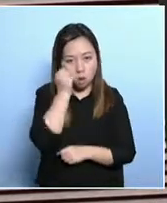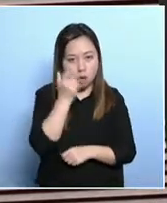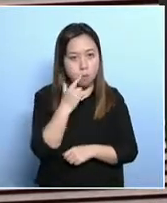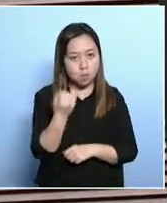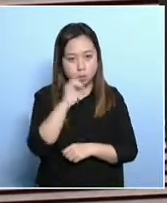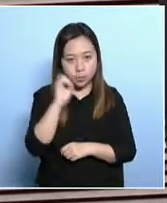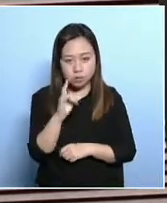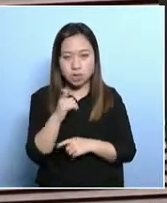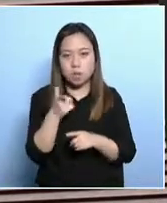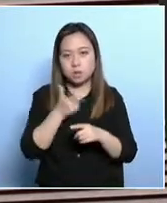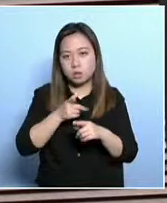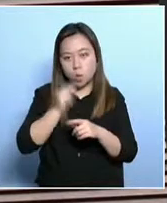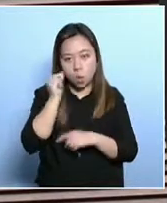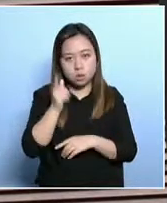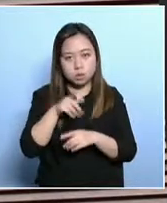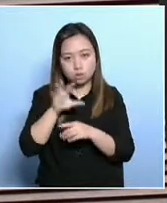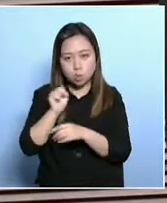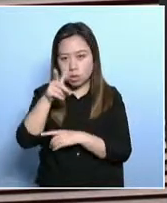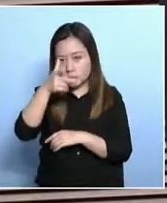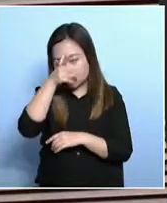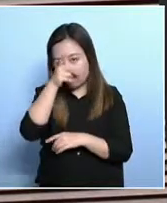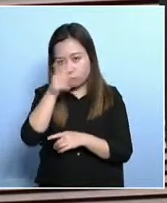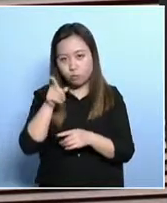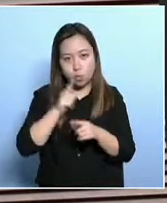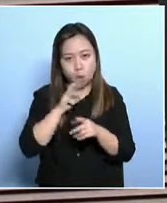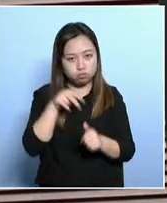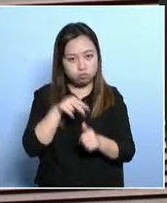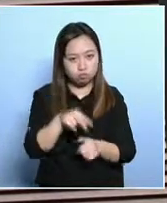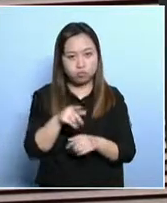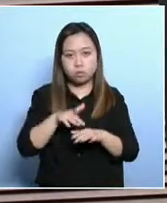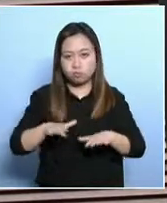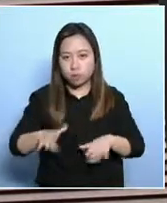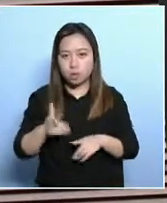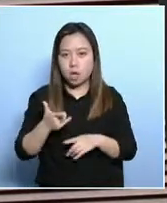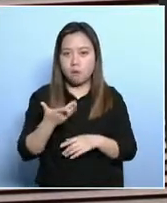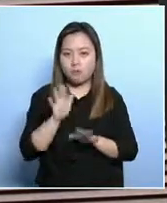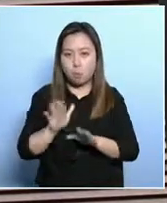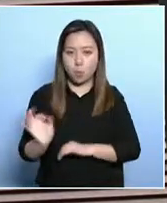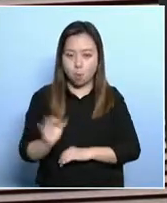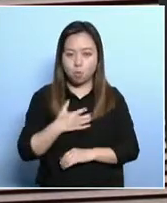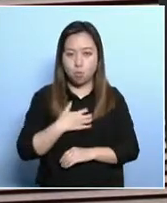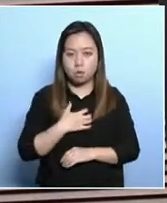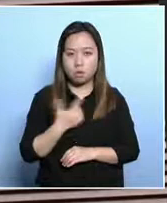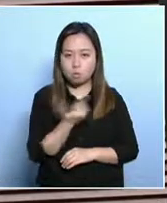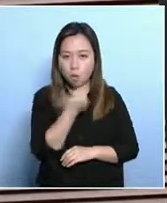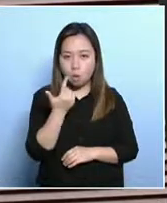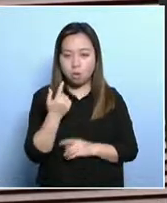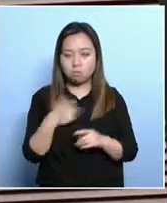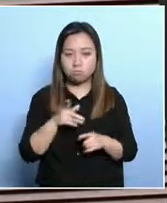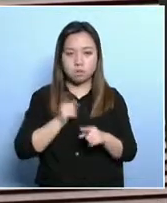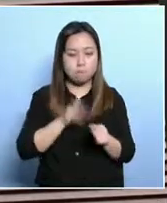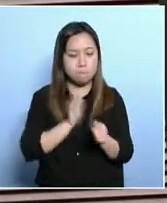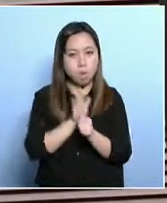they cannot get high-income jobs. 60% of the women are unable to make use of community